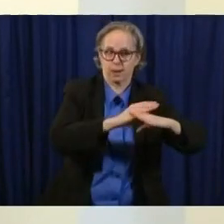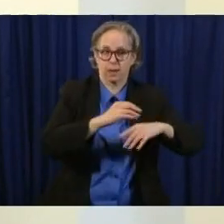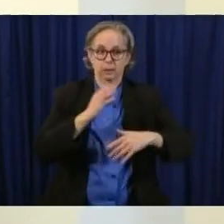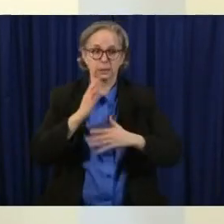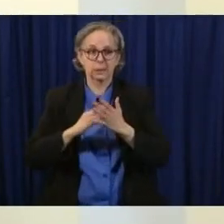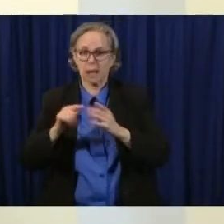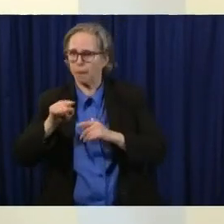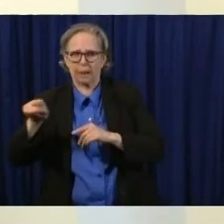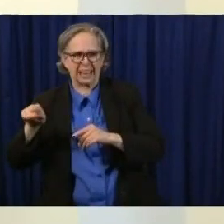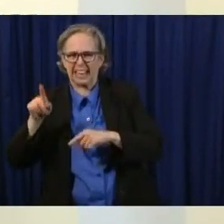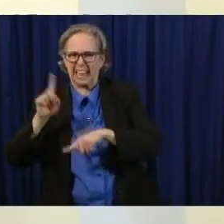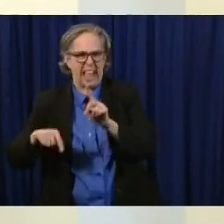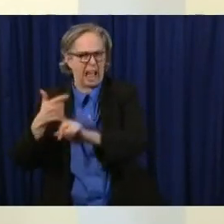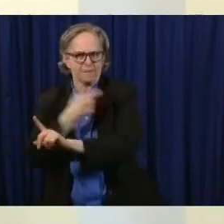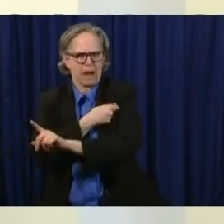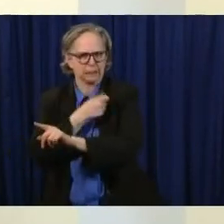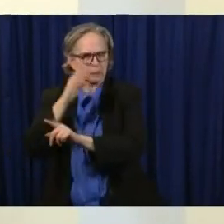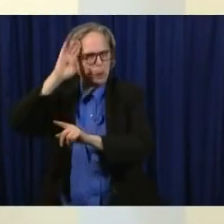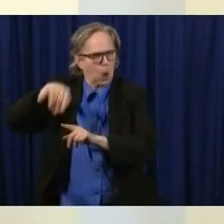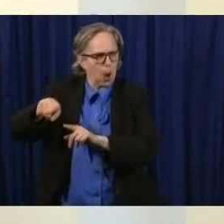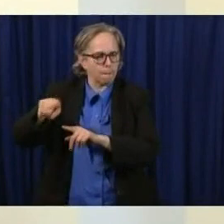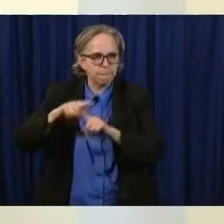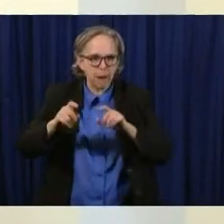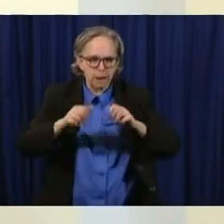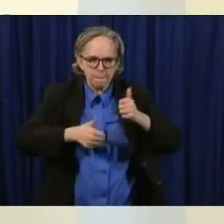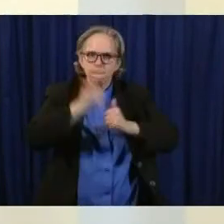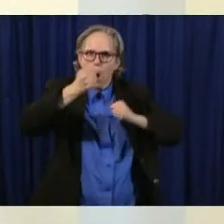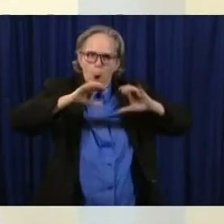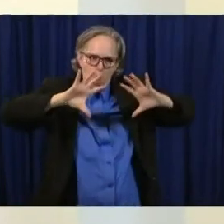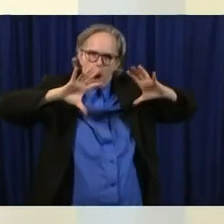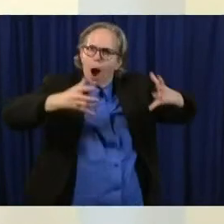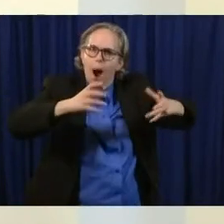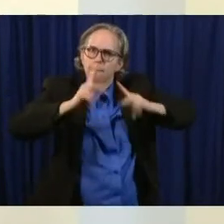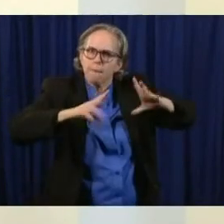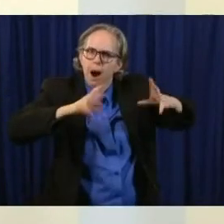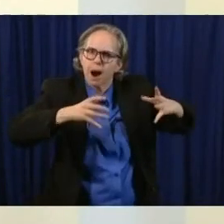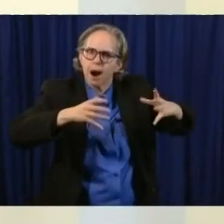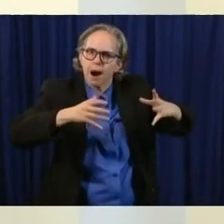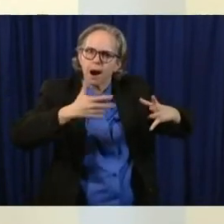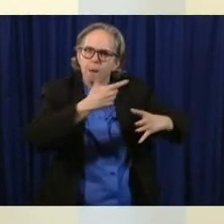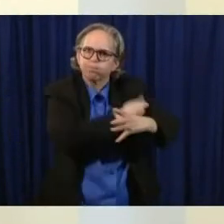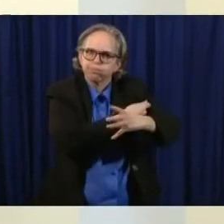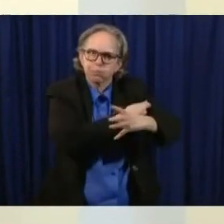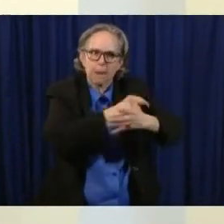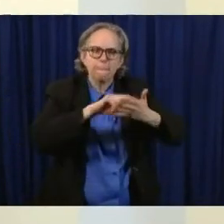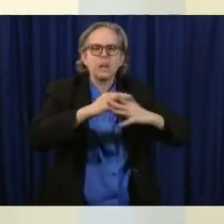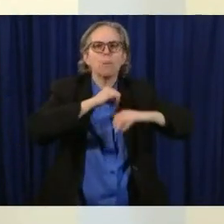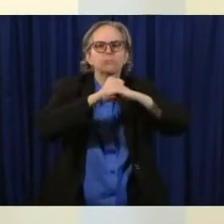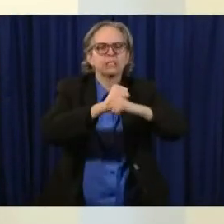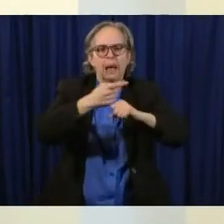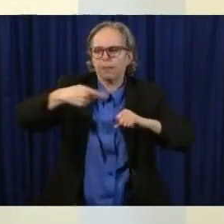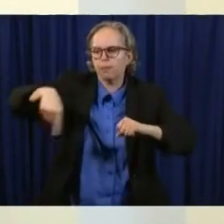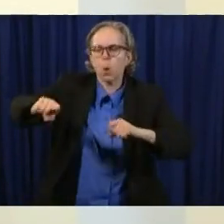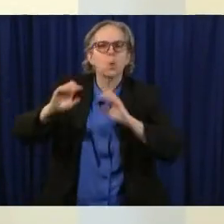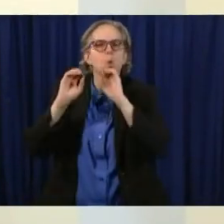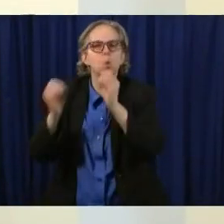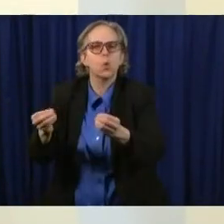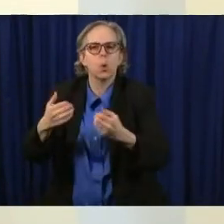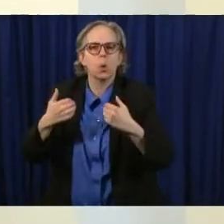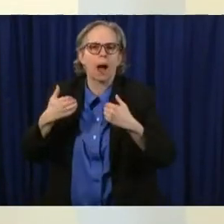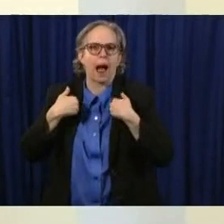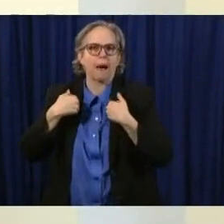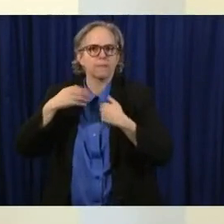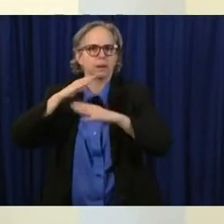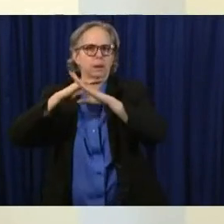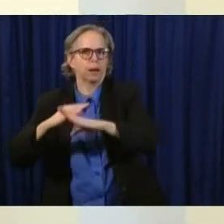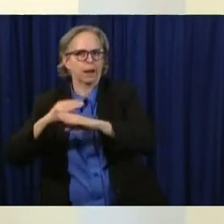when most of us do it it protects those of us who can't make that choice and i think that's that's really true in a lot of